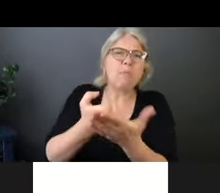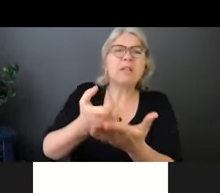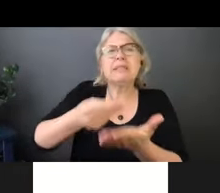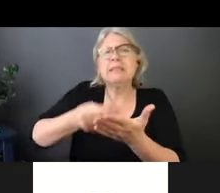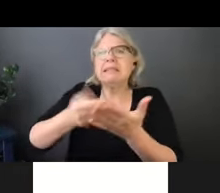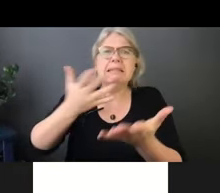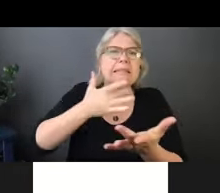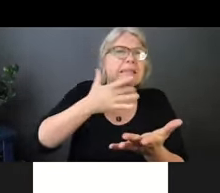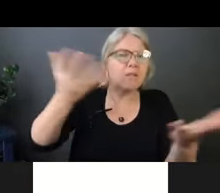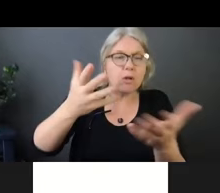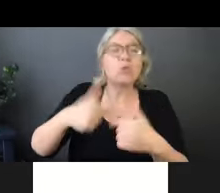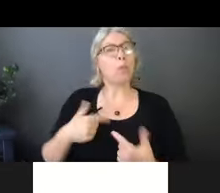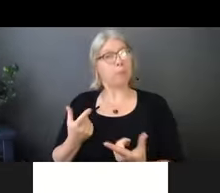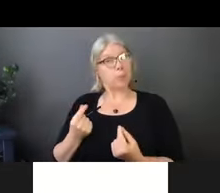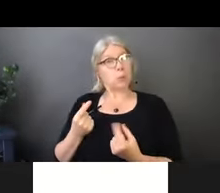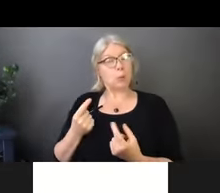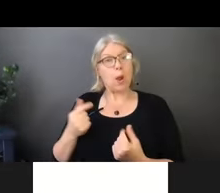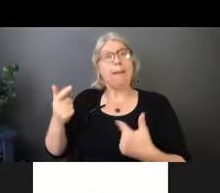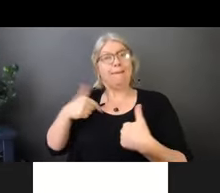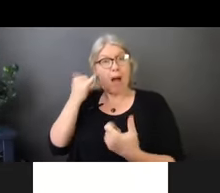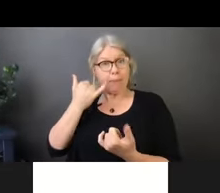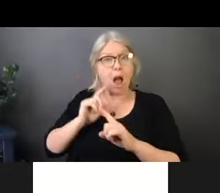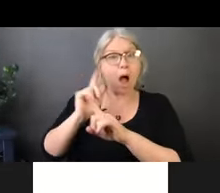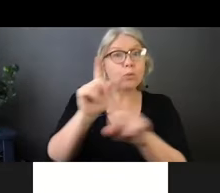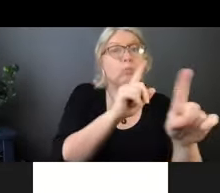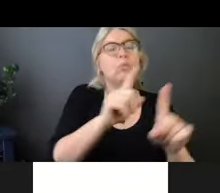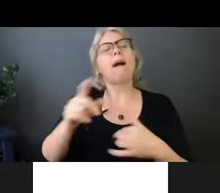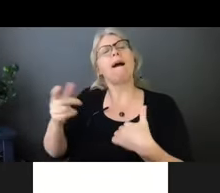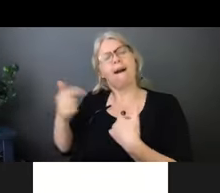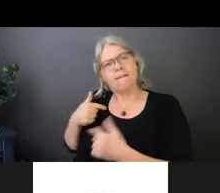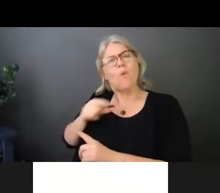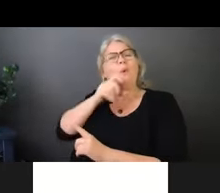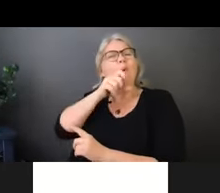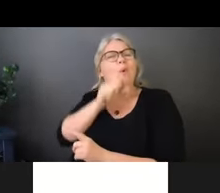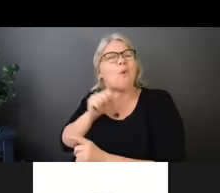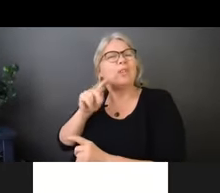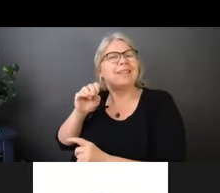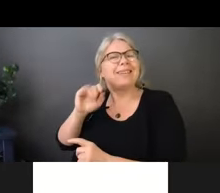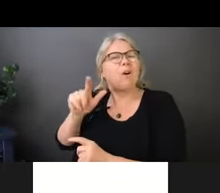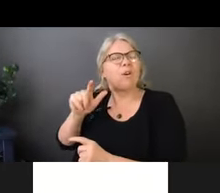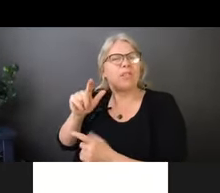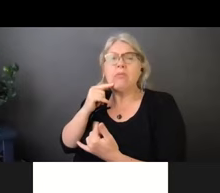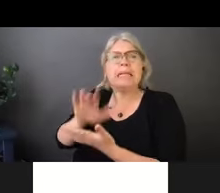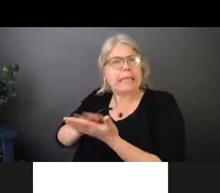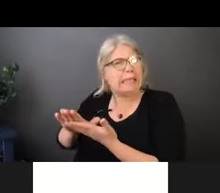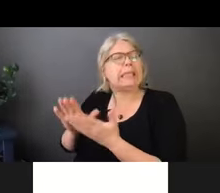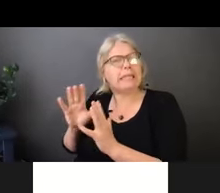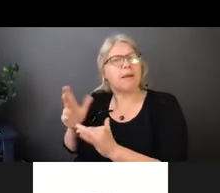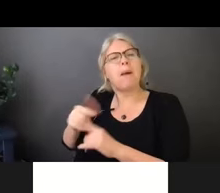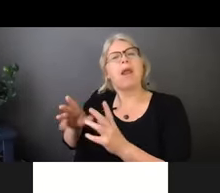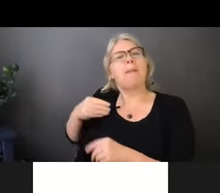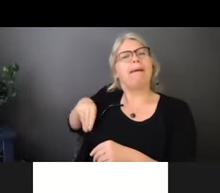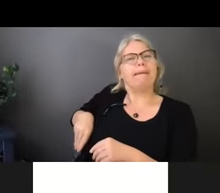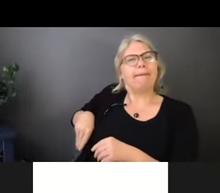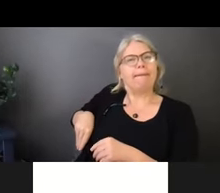take some old dish cloths that my wife has that are stained and they're washed and clean. I just tuck one in my pocket. And then when I wash my hands, it's really, it's the